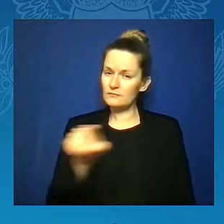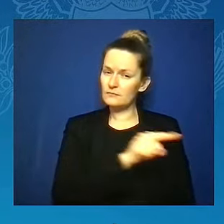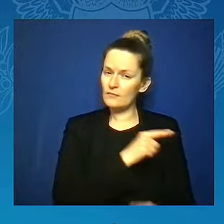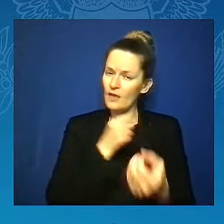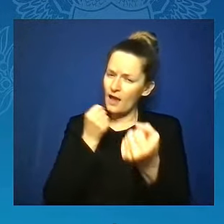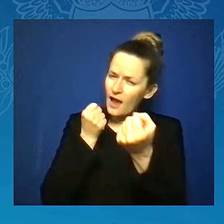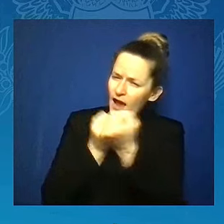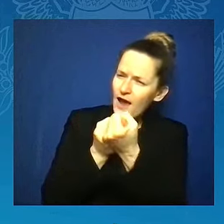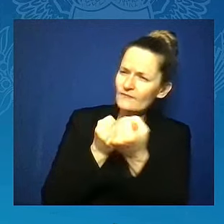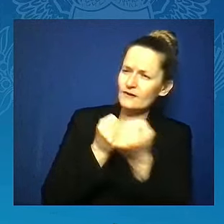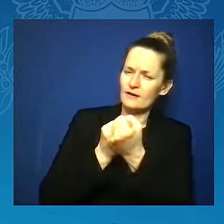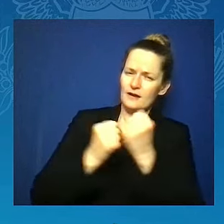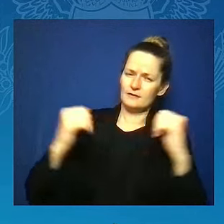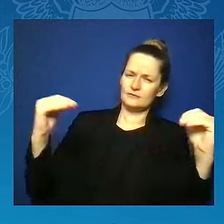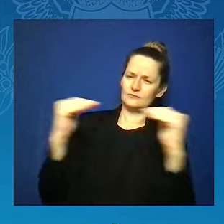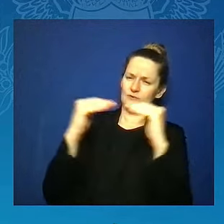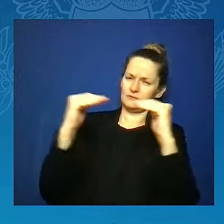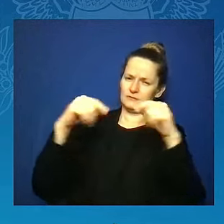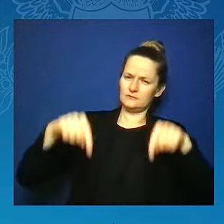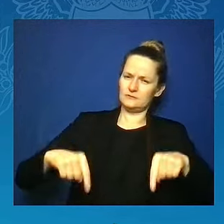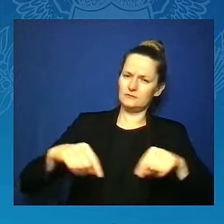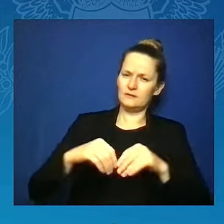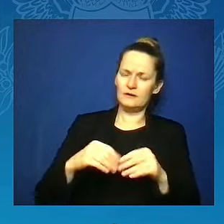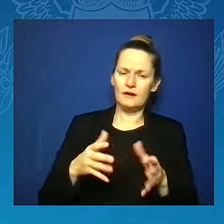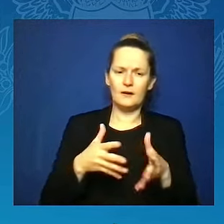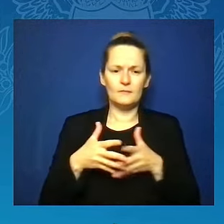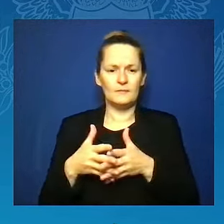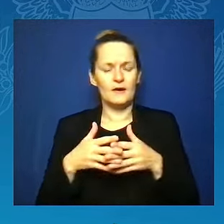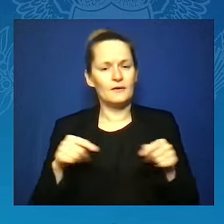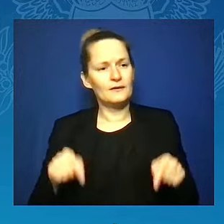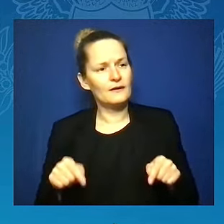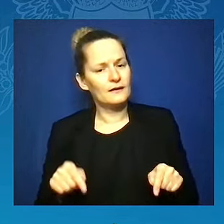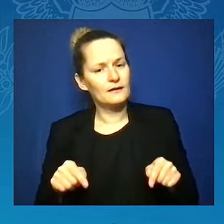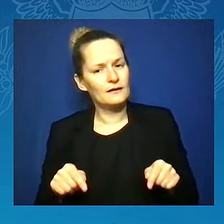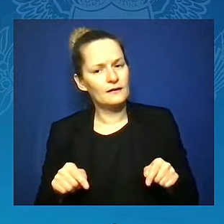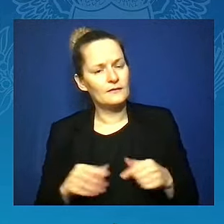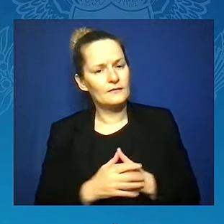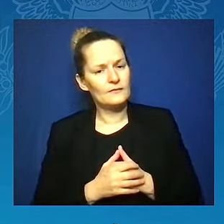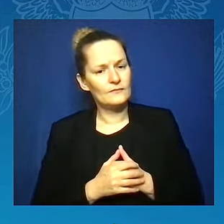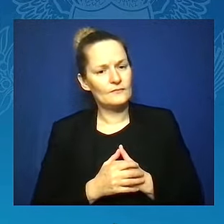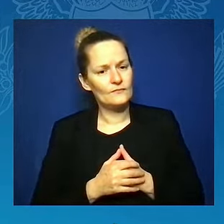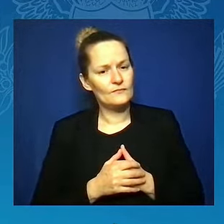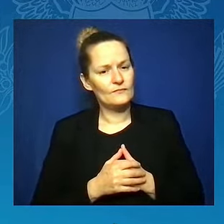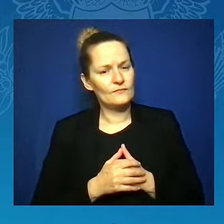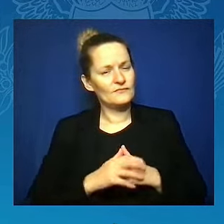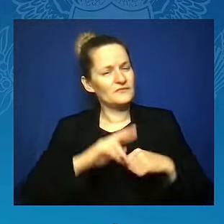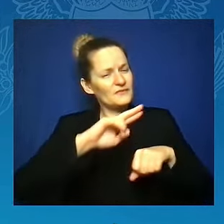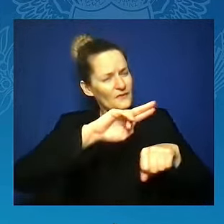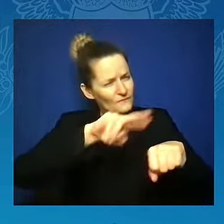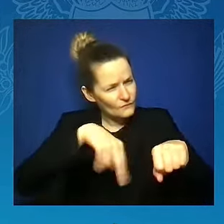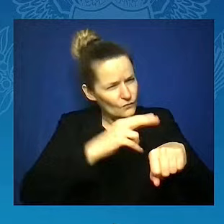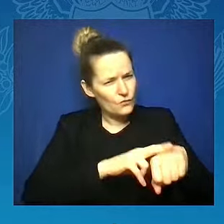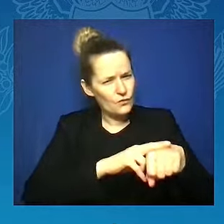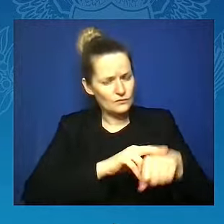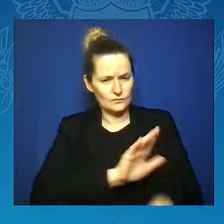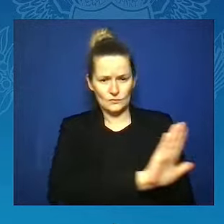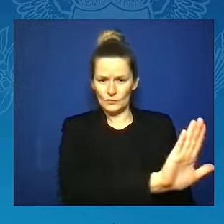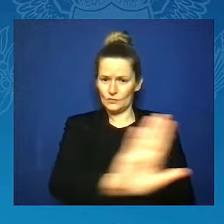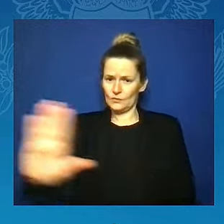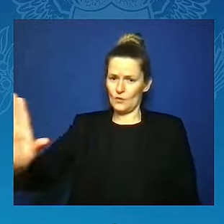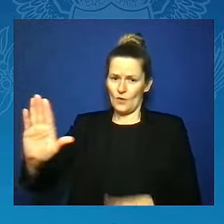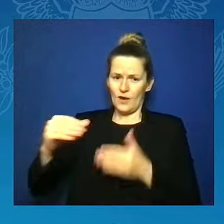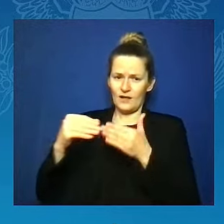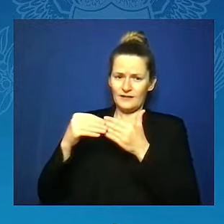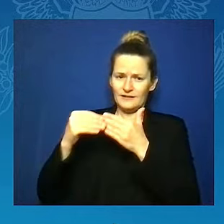Truly. And of course, your leadership continued in 2020, when during the height of a